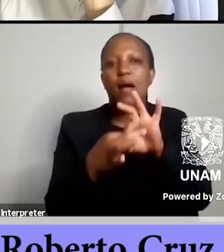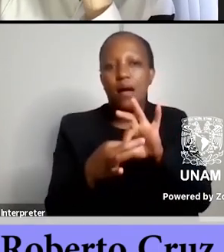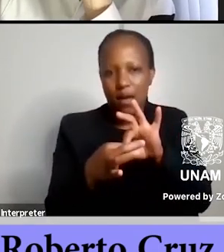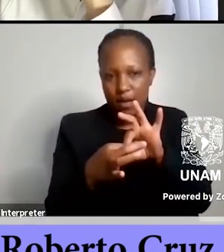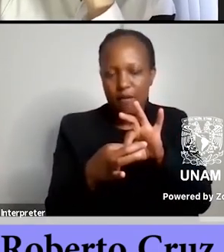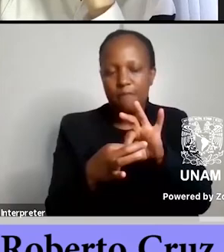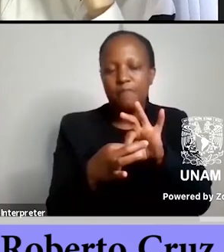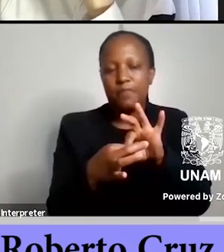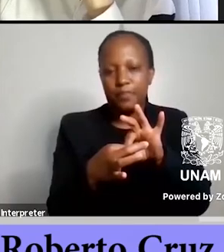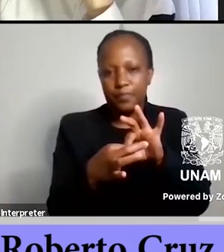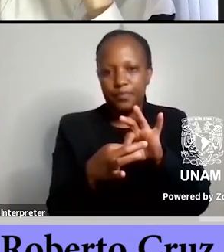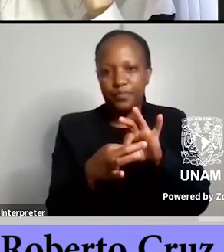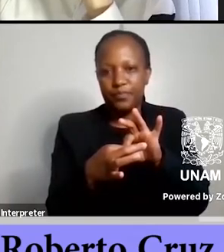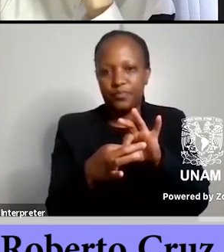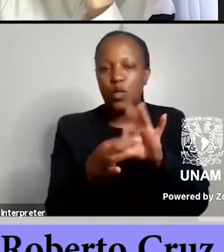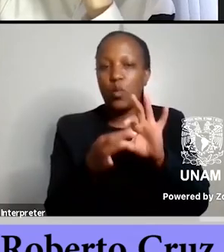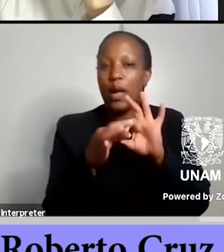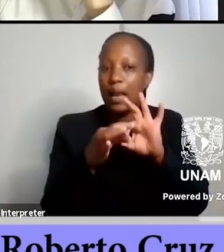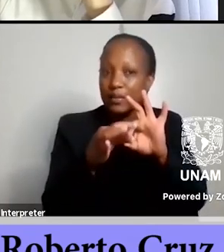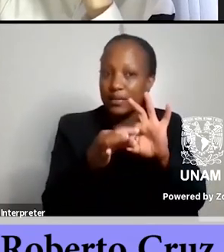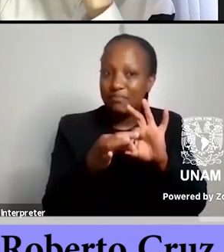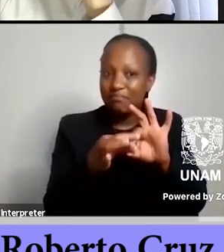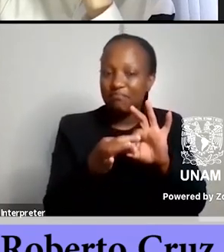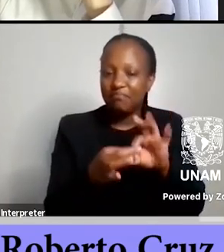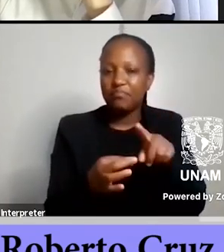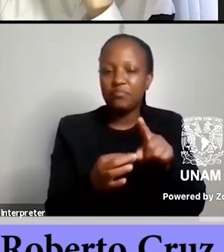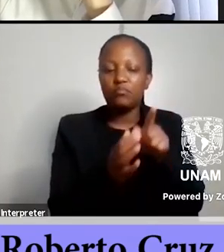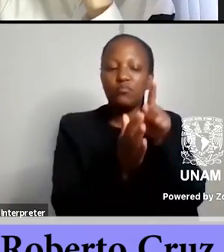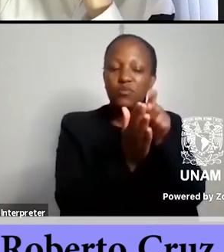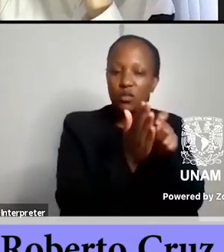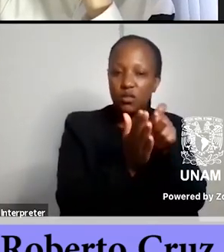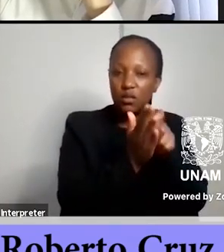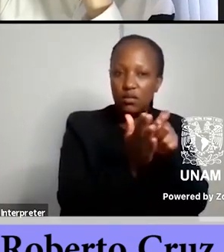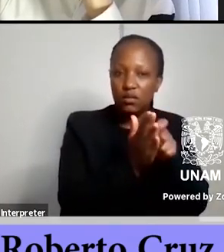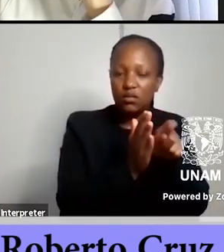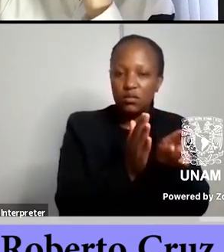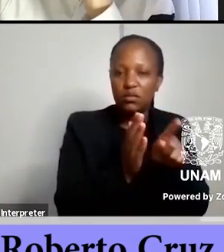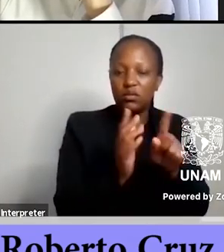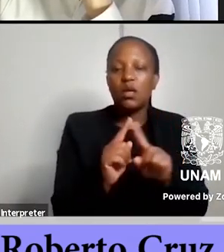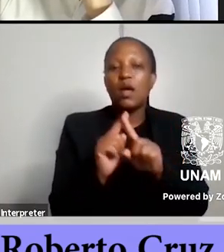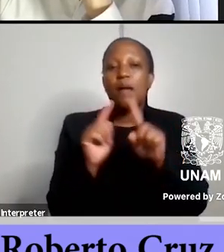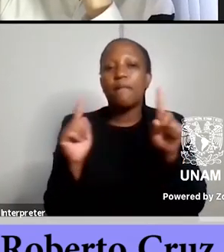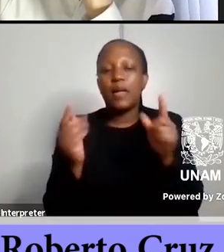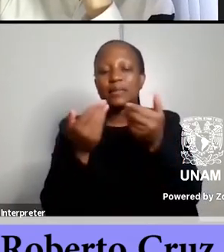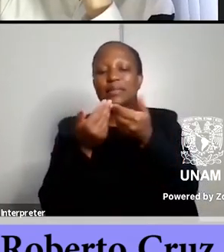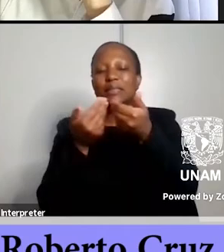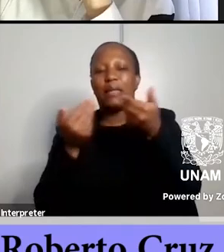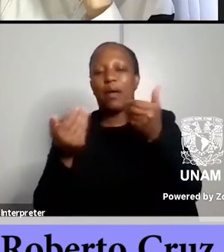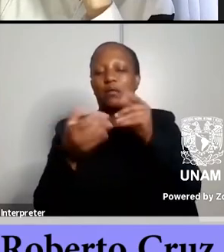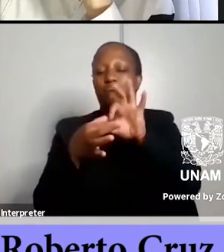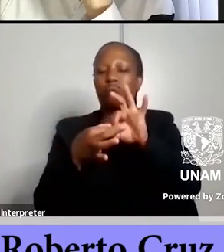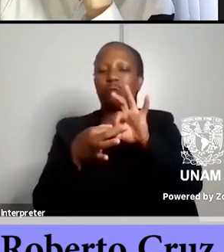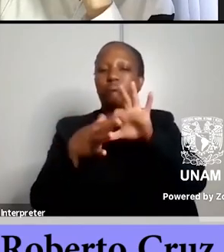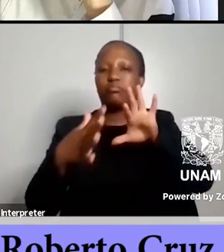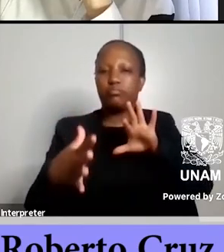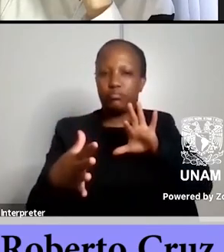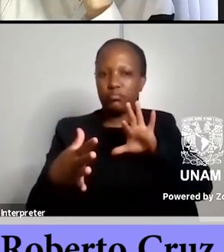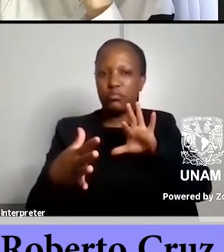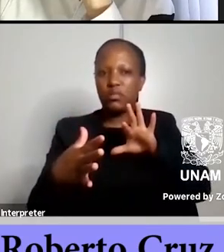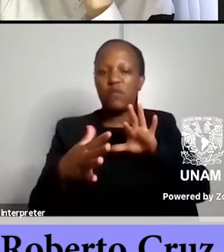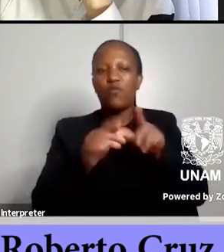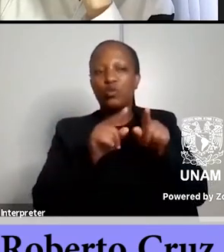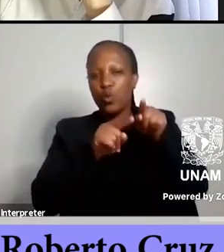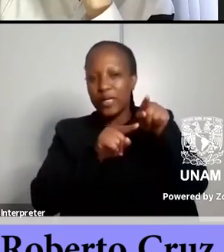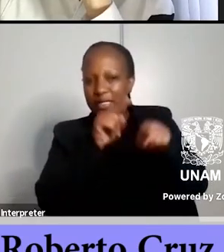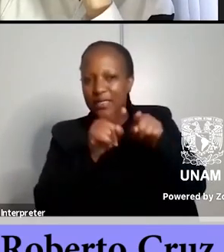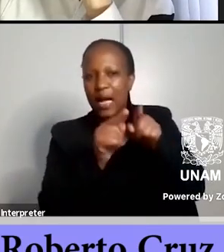entangled relation in writing but a separation in criticism and